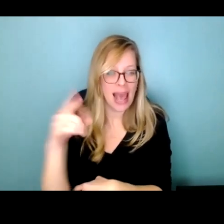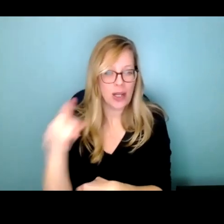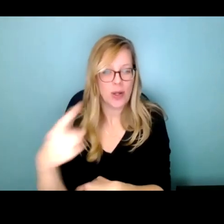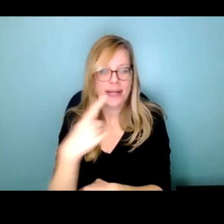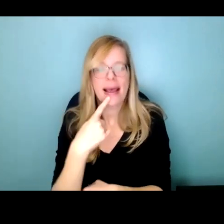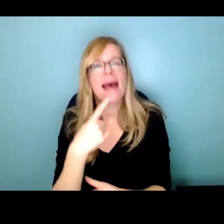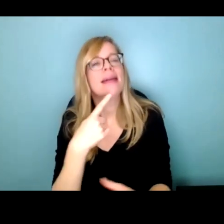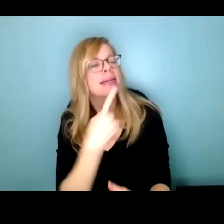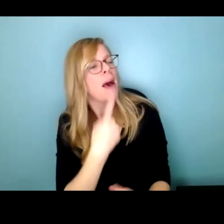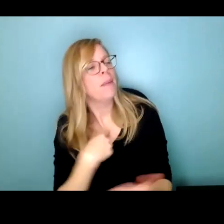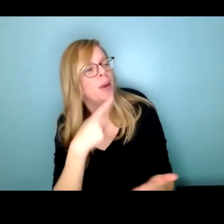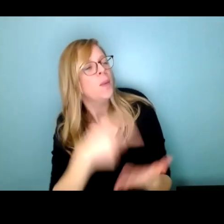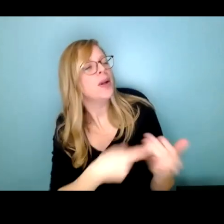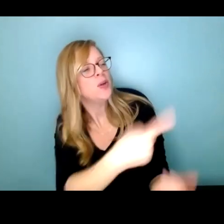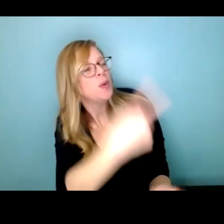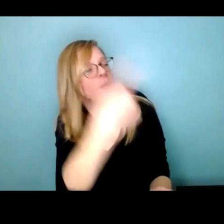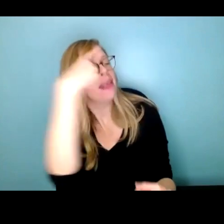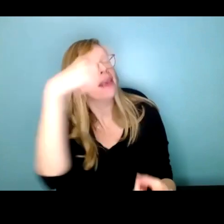that